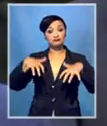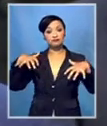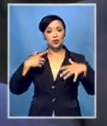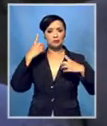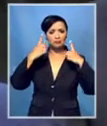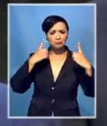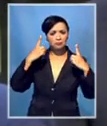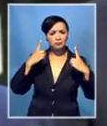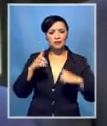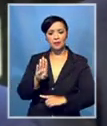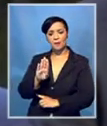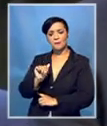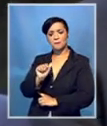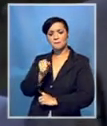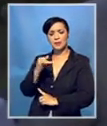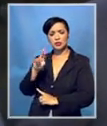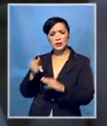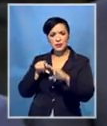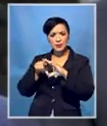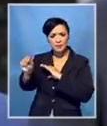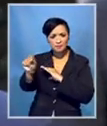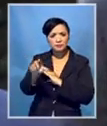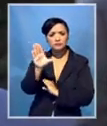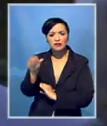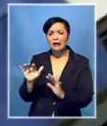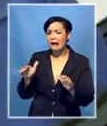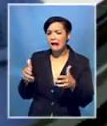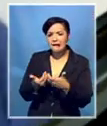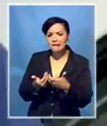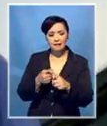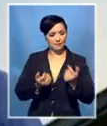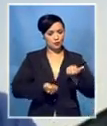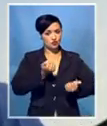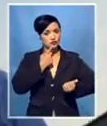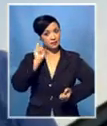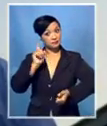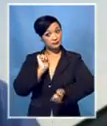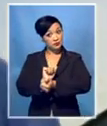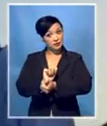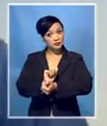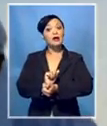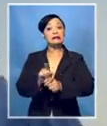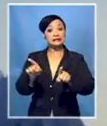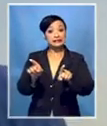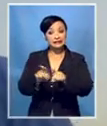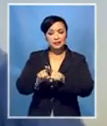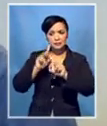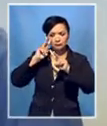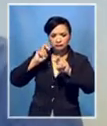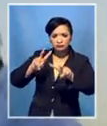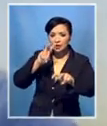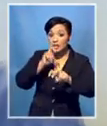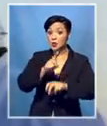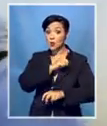consider how al-Bashir was allowed to leave the country despite a court order to arrest him and if an